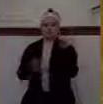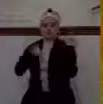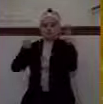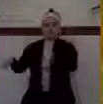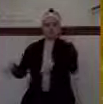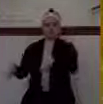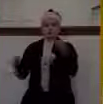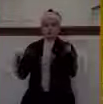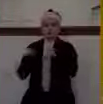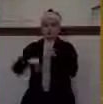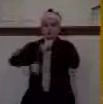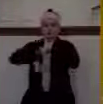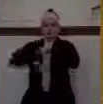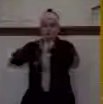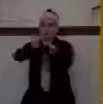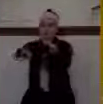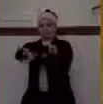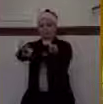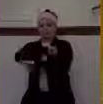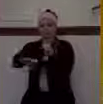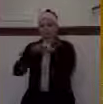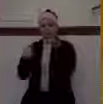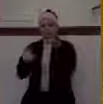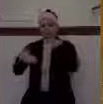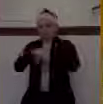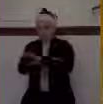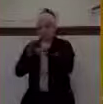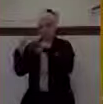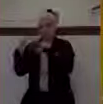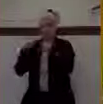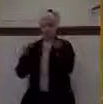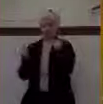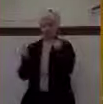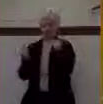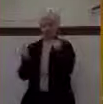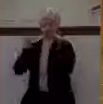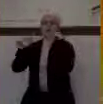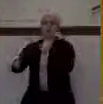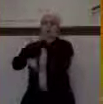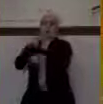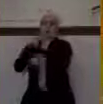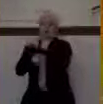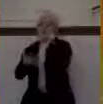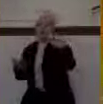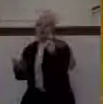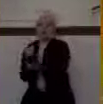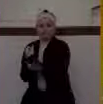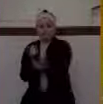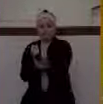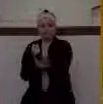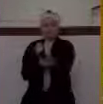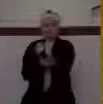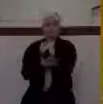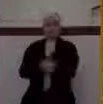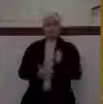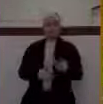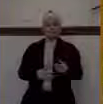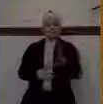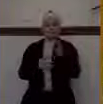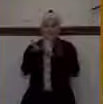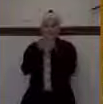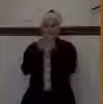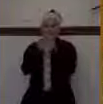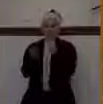were kept. And Shishak went in and he took the treasures of the temple. And among those treasures, he took, the Bible says,